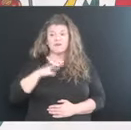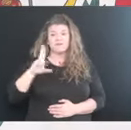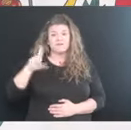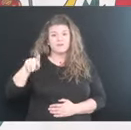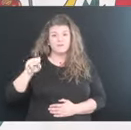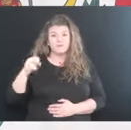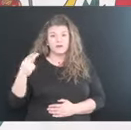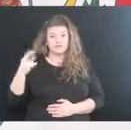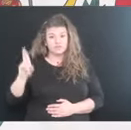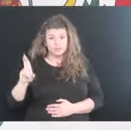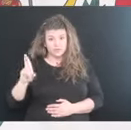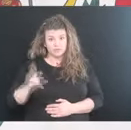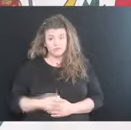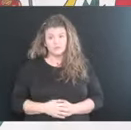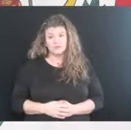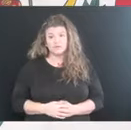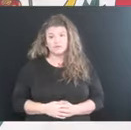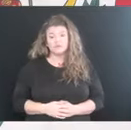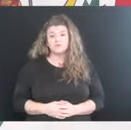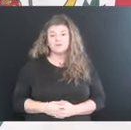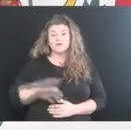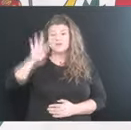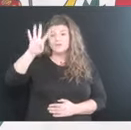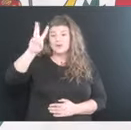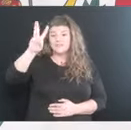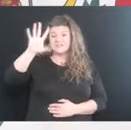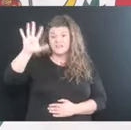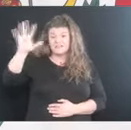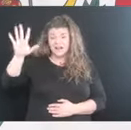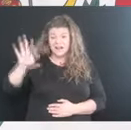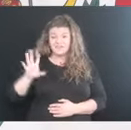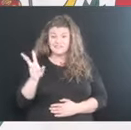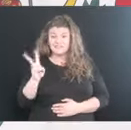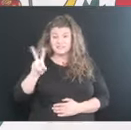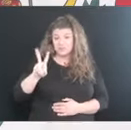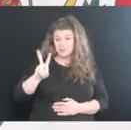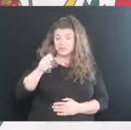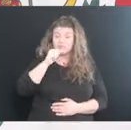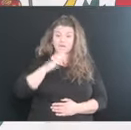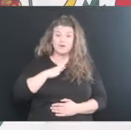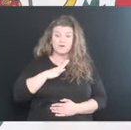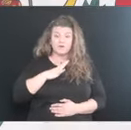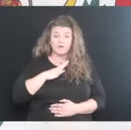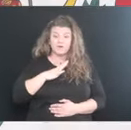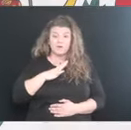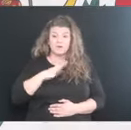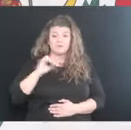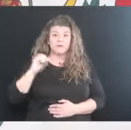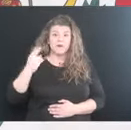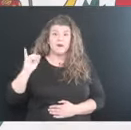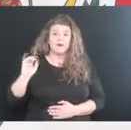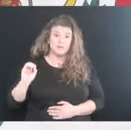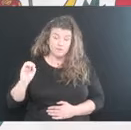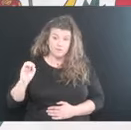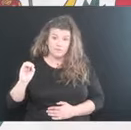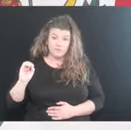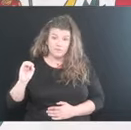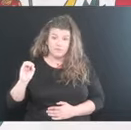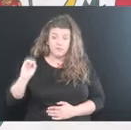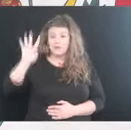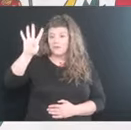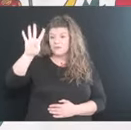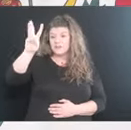Upshur County, the 4655th death of a 62-year-old female from Ohio County, the